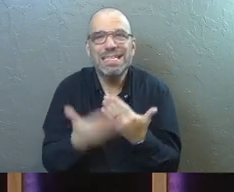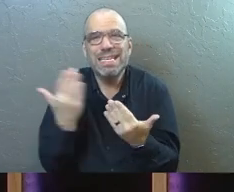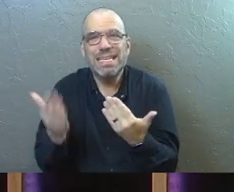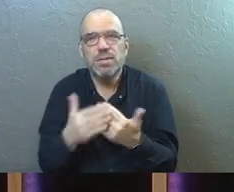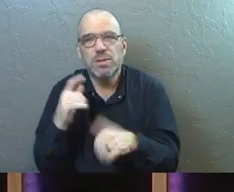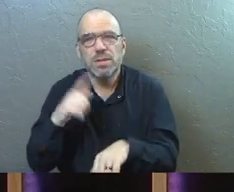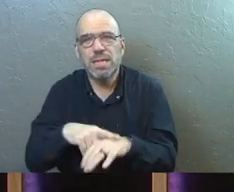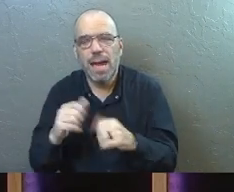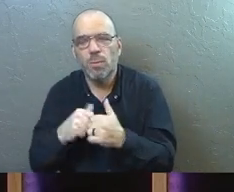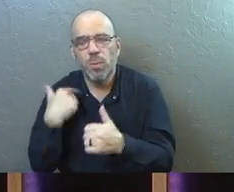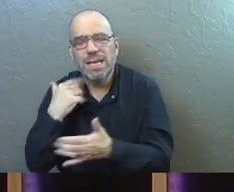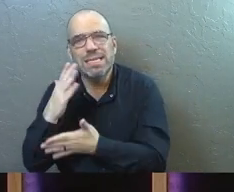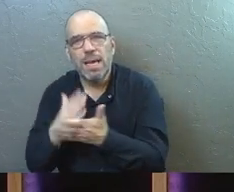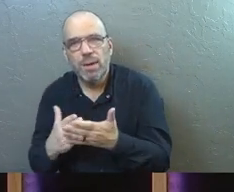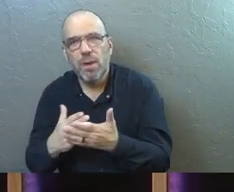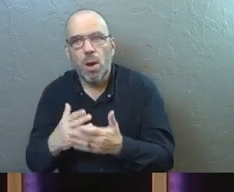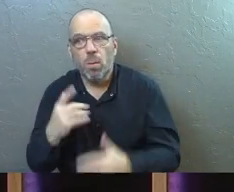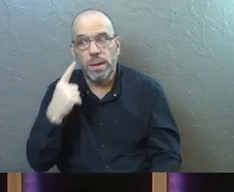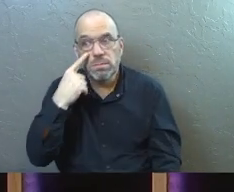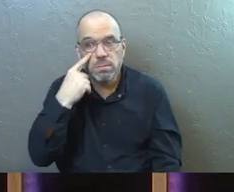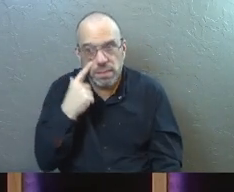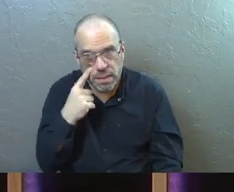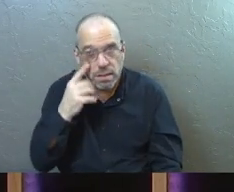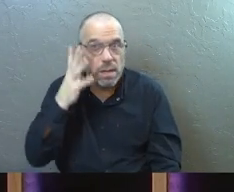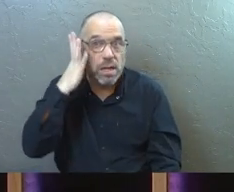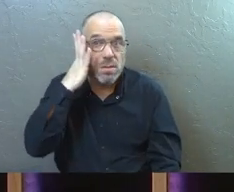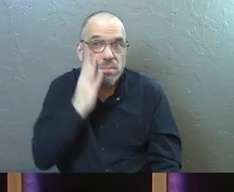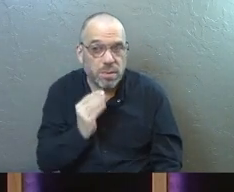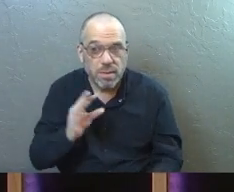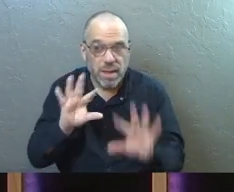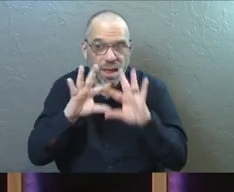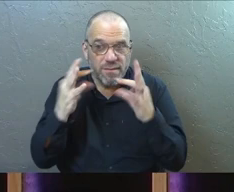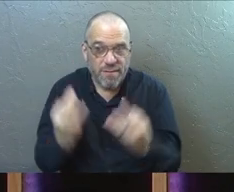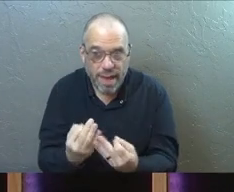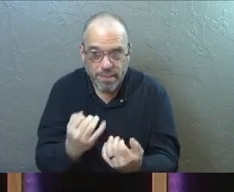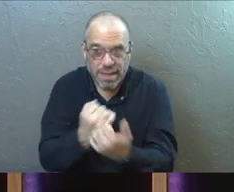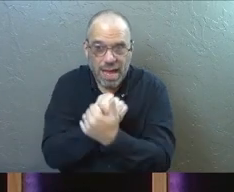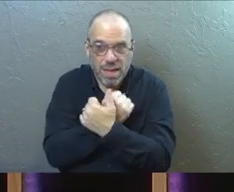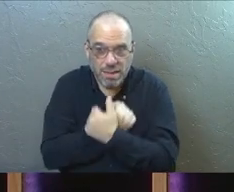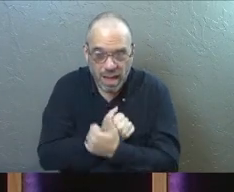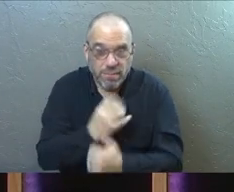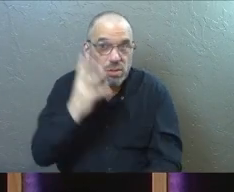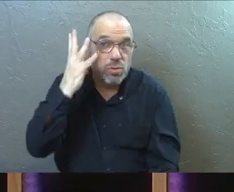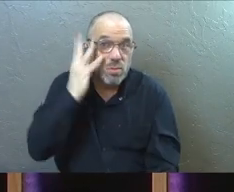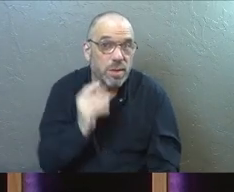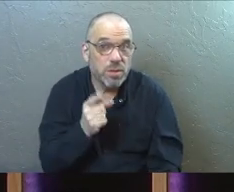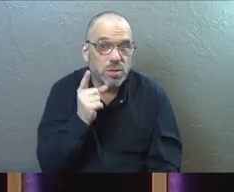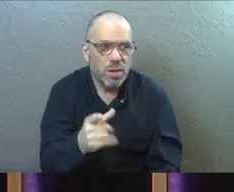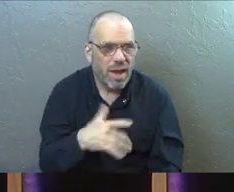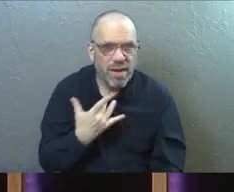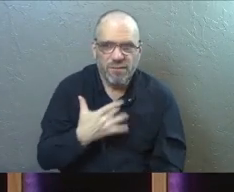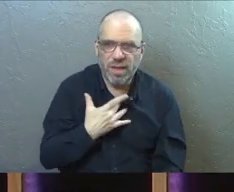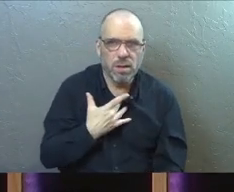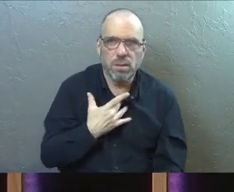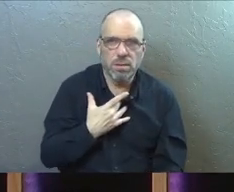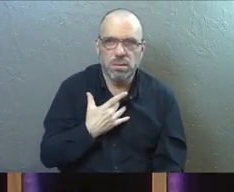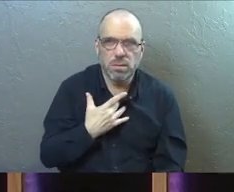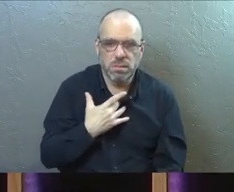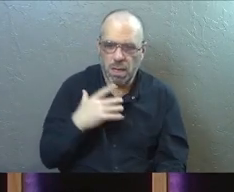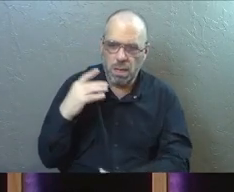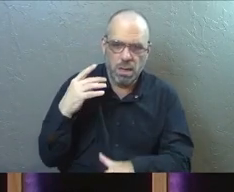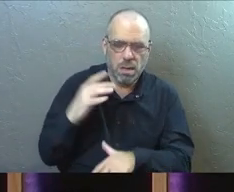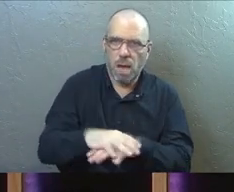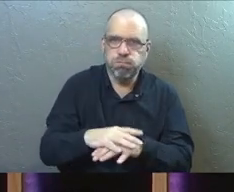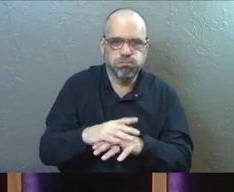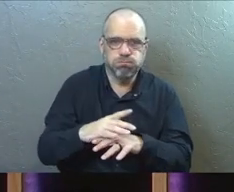of us. Some of you, what you've seen and the people that you have loved and the things that you have gone through, it feels like a mountain of trust to